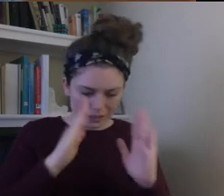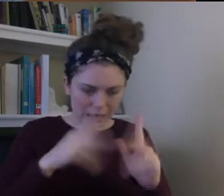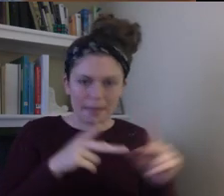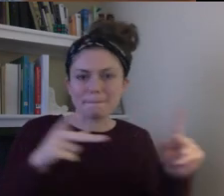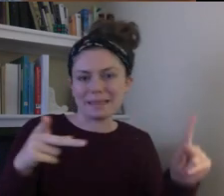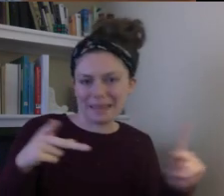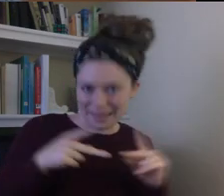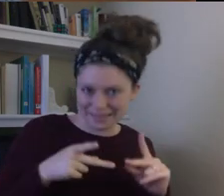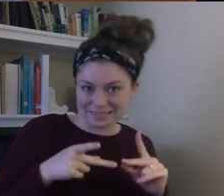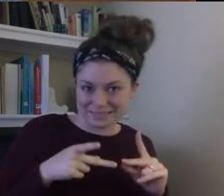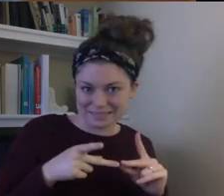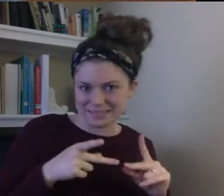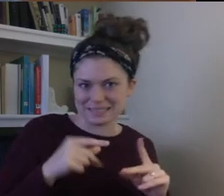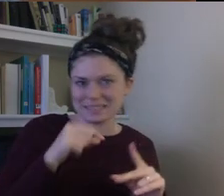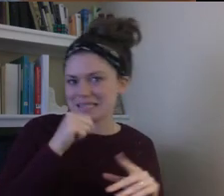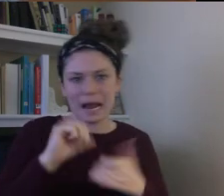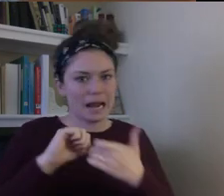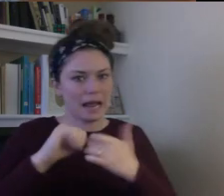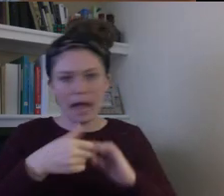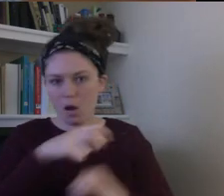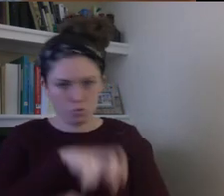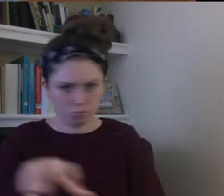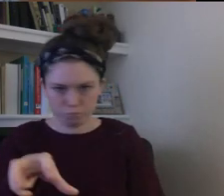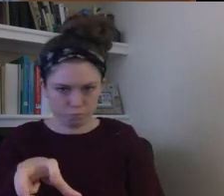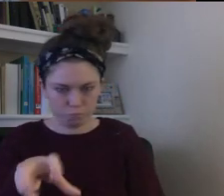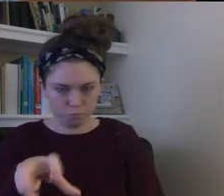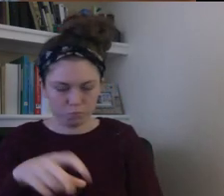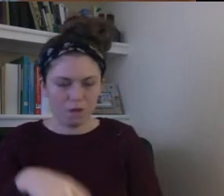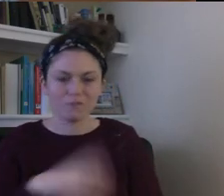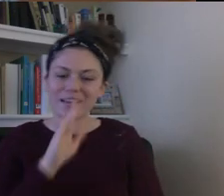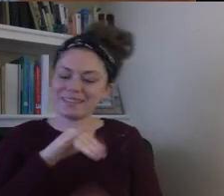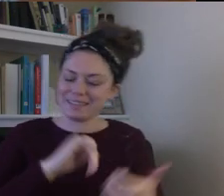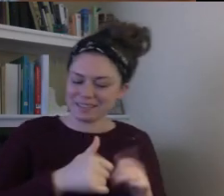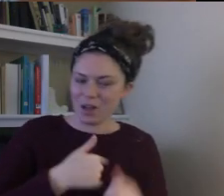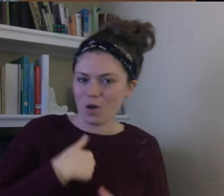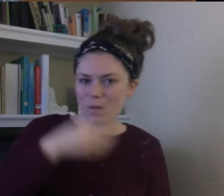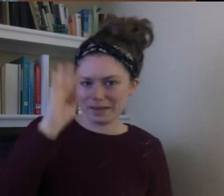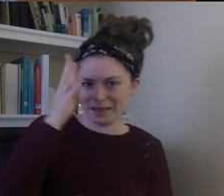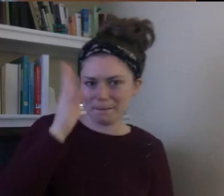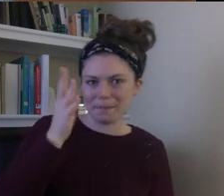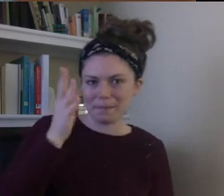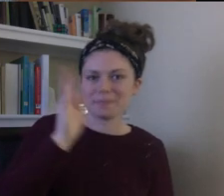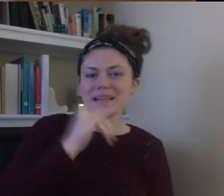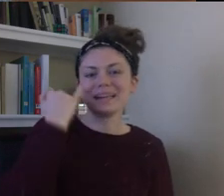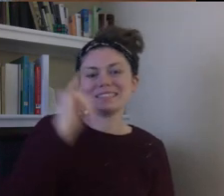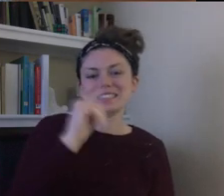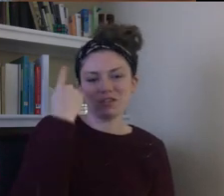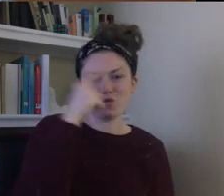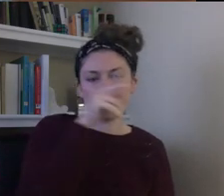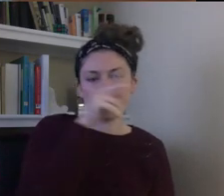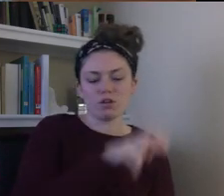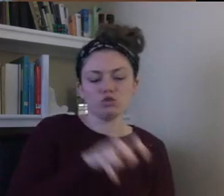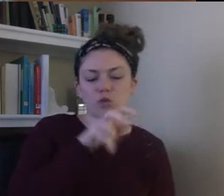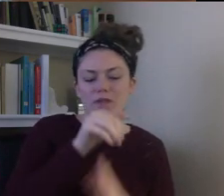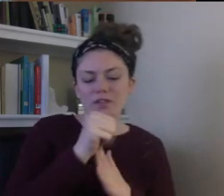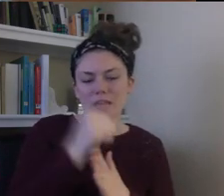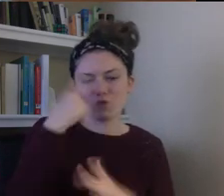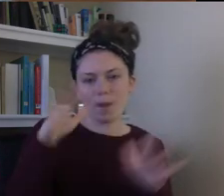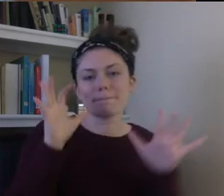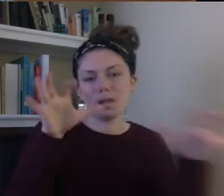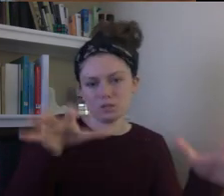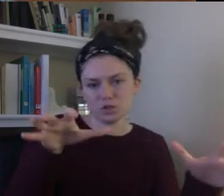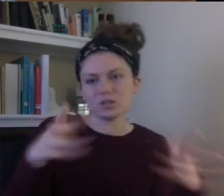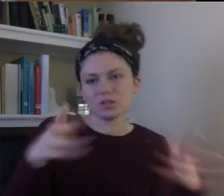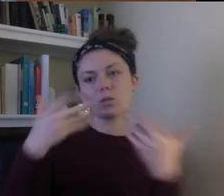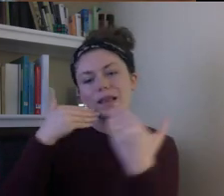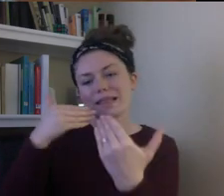monsters go, as opposed to how they get there? And that's how I came up with Travel Guide for Monsters. So I wanted to give a shout out to Colin Jack,